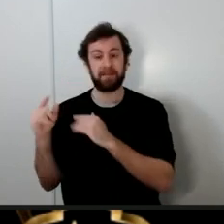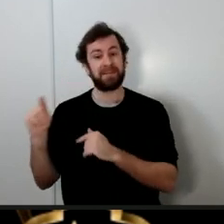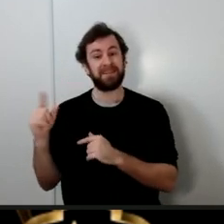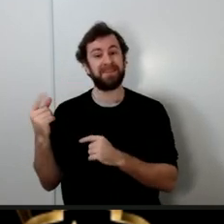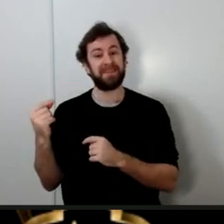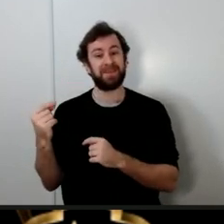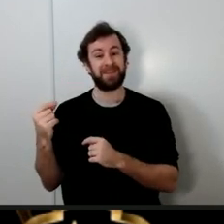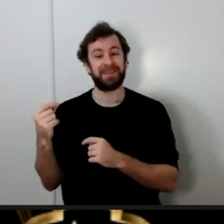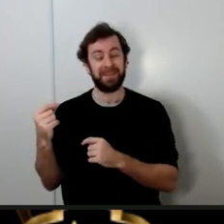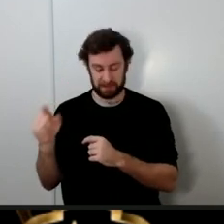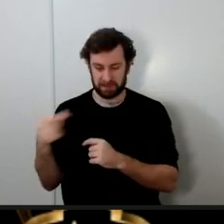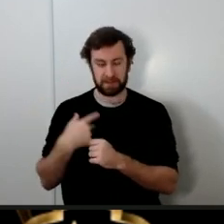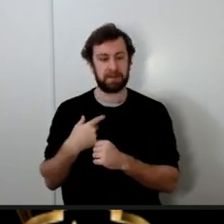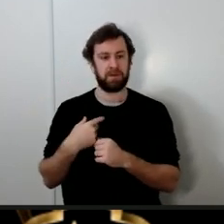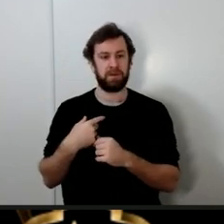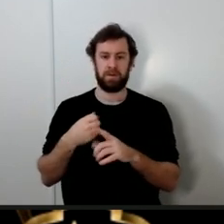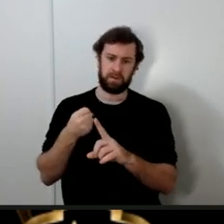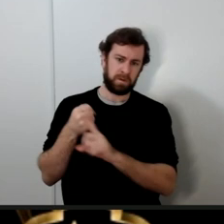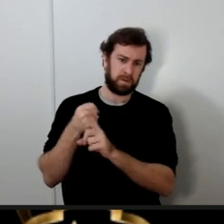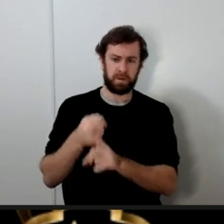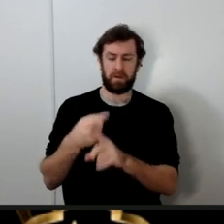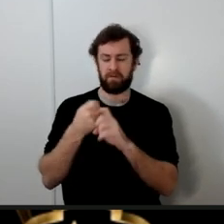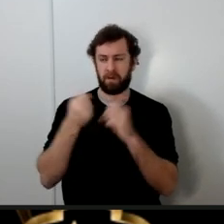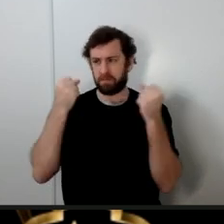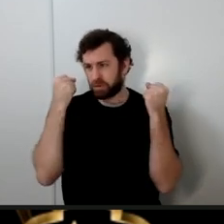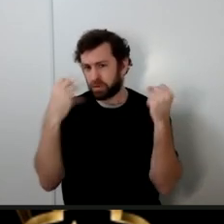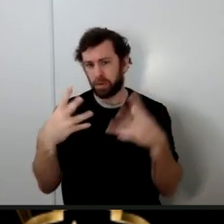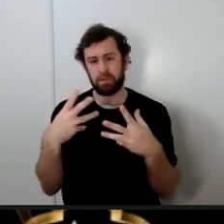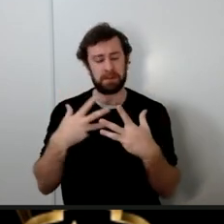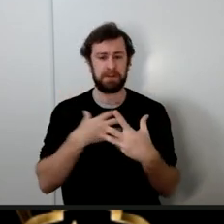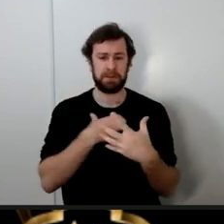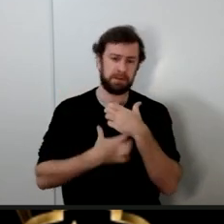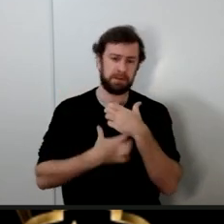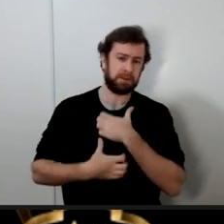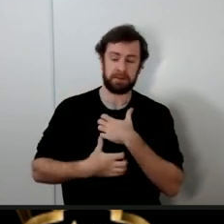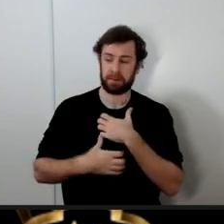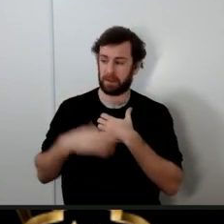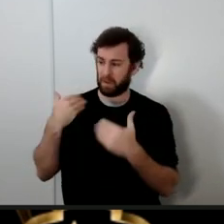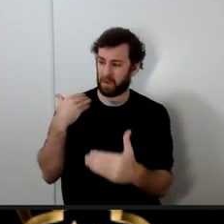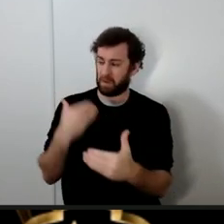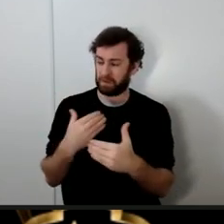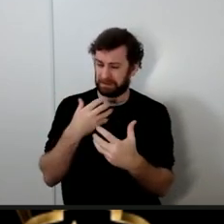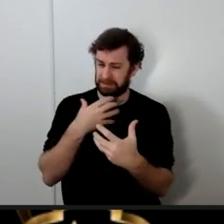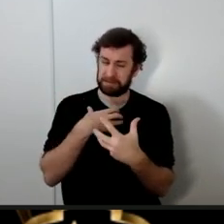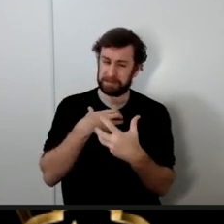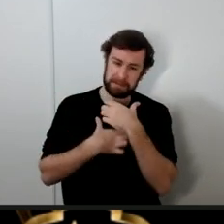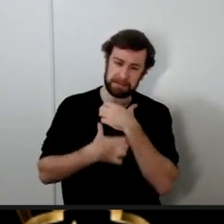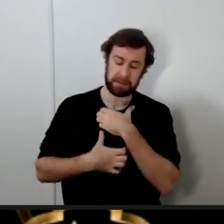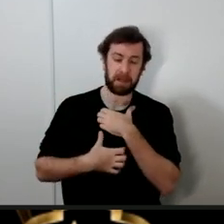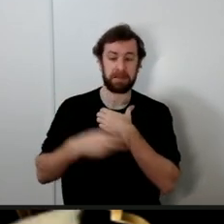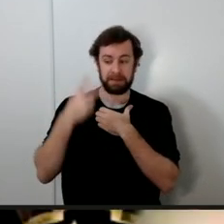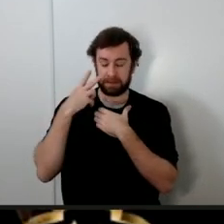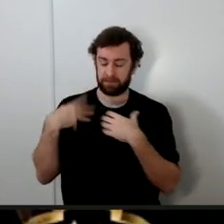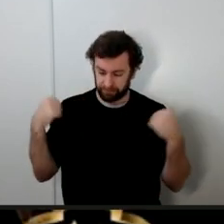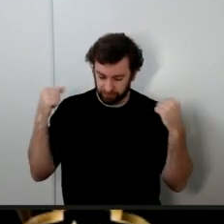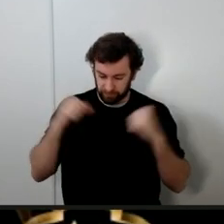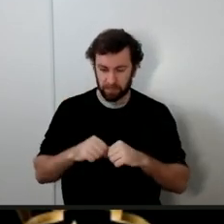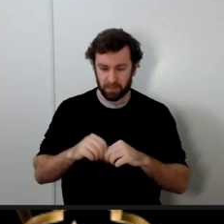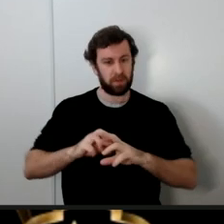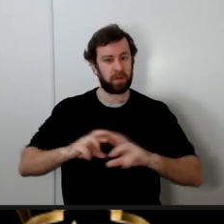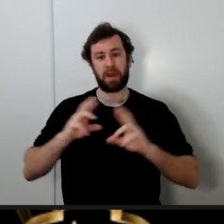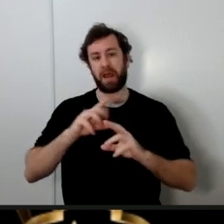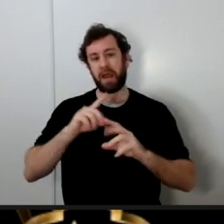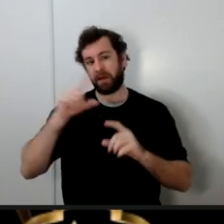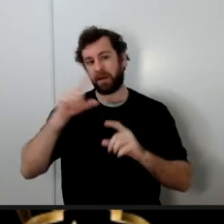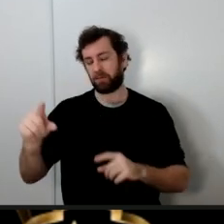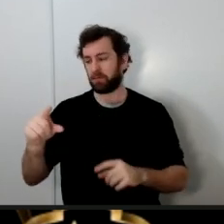so affected by hunger near starvation so I saw him wearing his cloak getting ready to go out I told him Ya